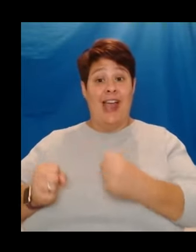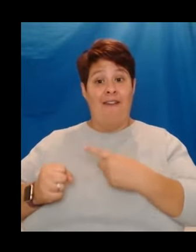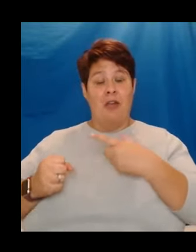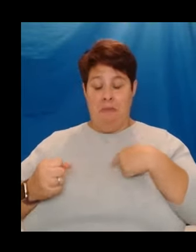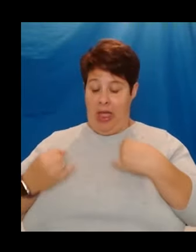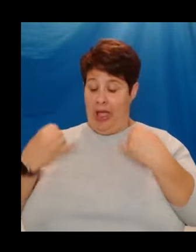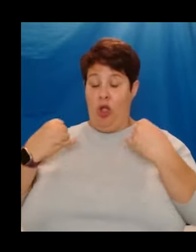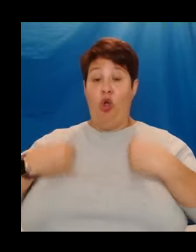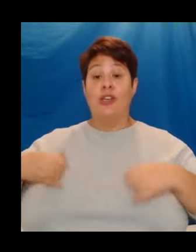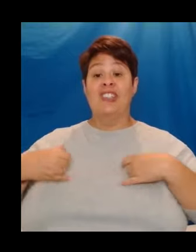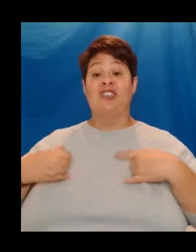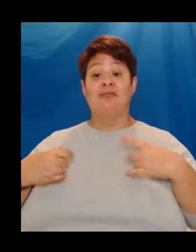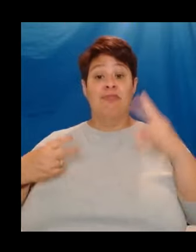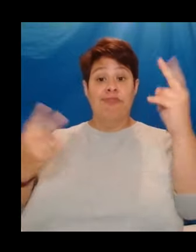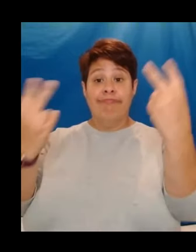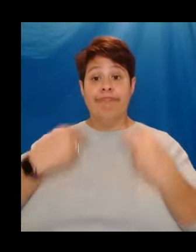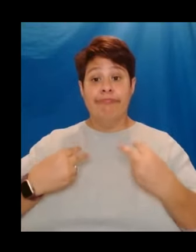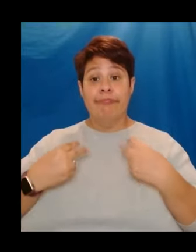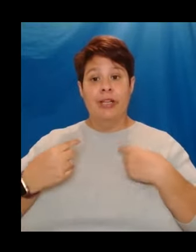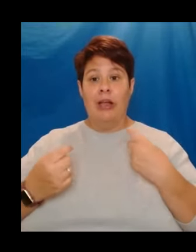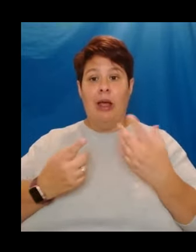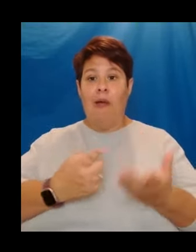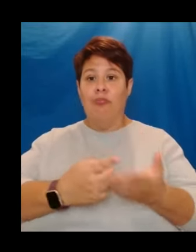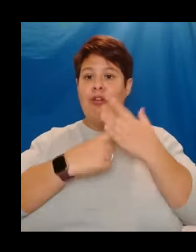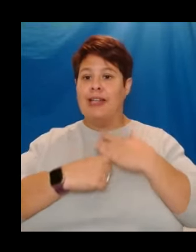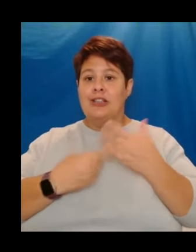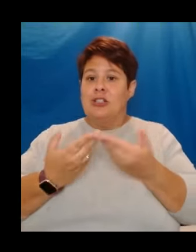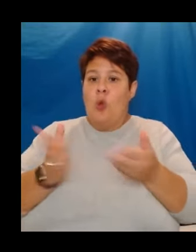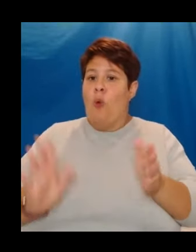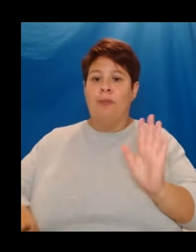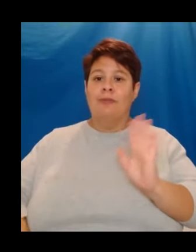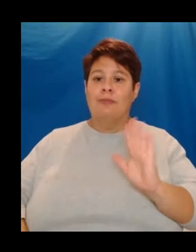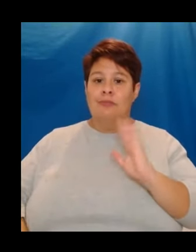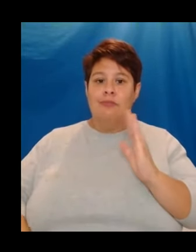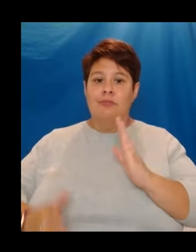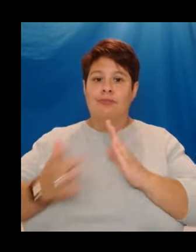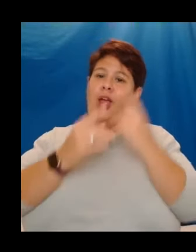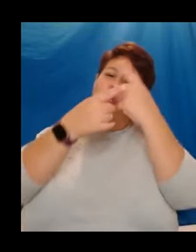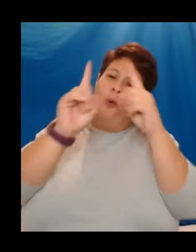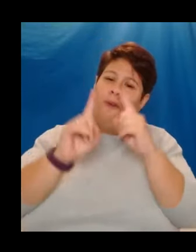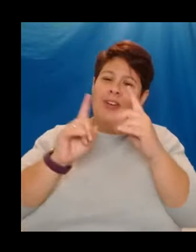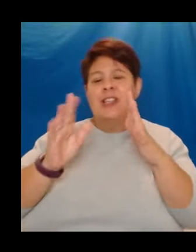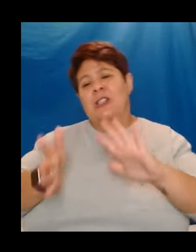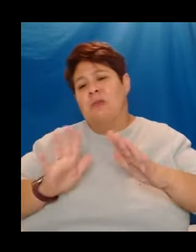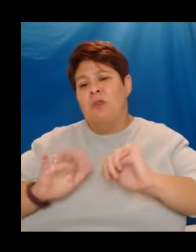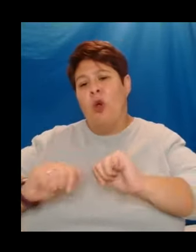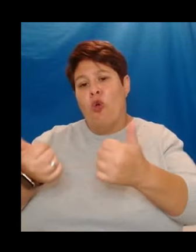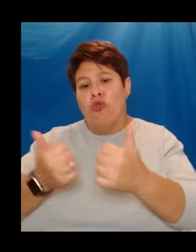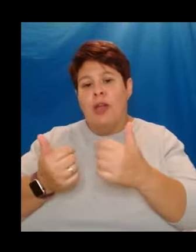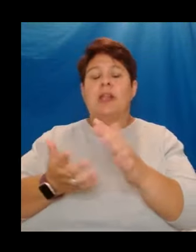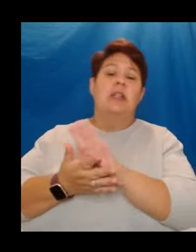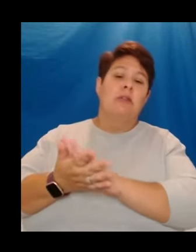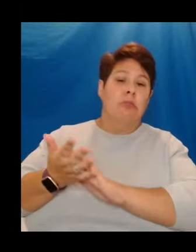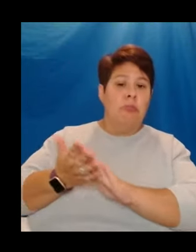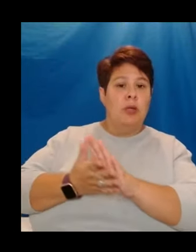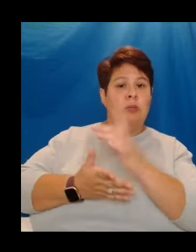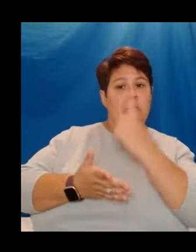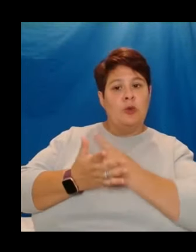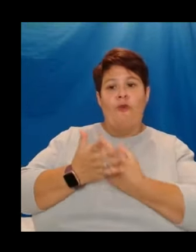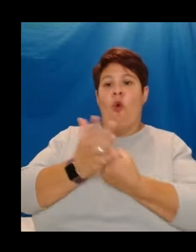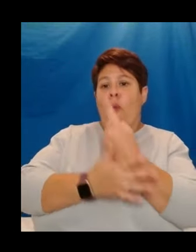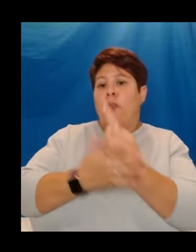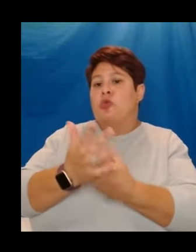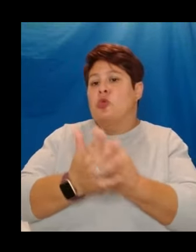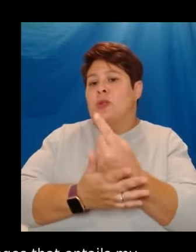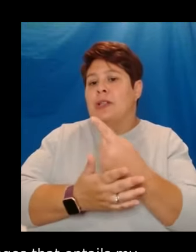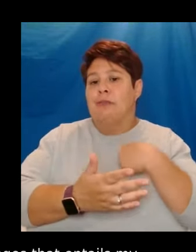I didn't experience prejudice, at least not openly, though my university wasn't brilliant. And as such, I have had opportunities that my